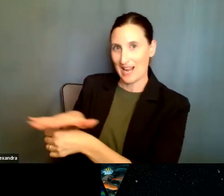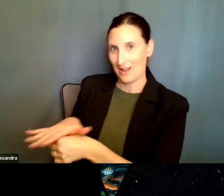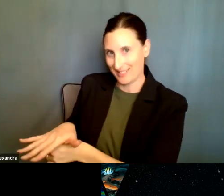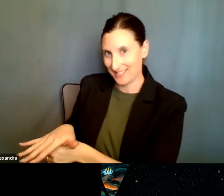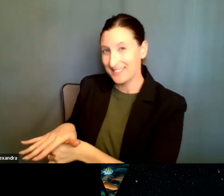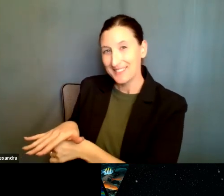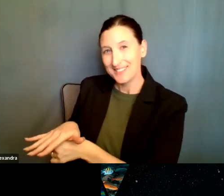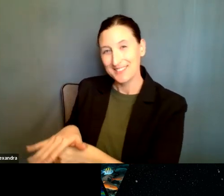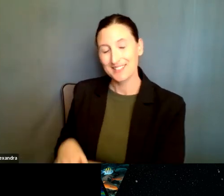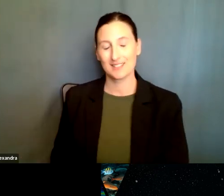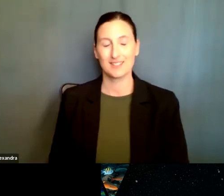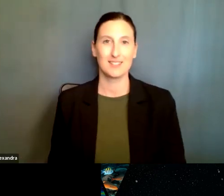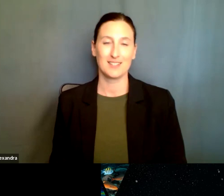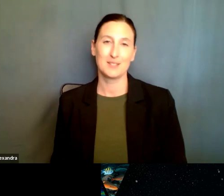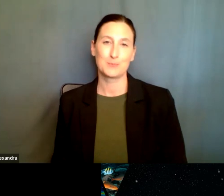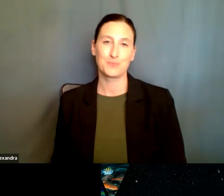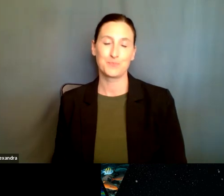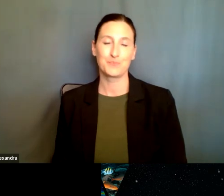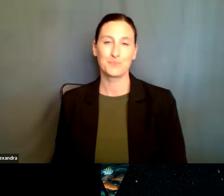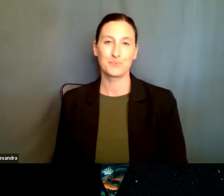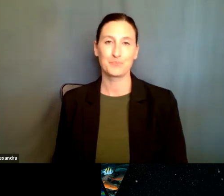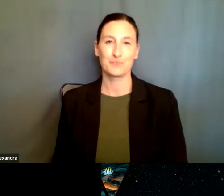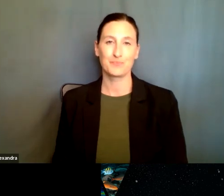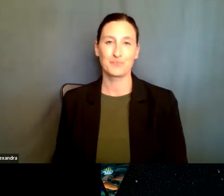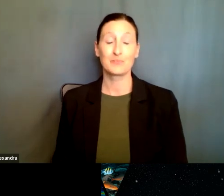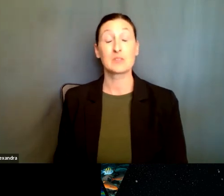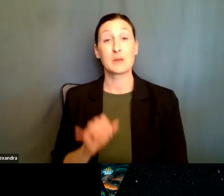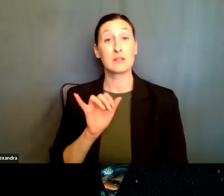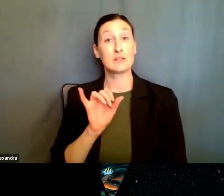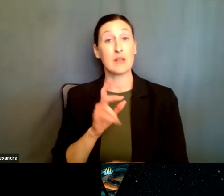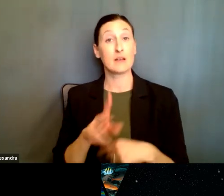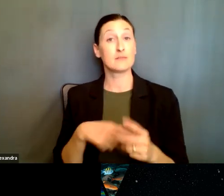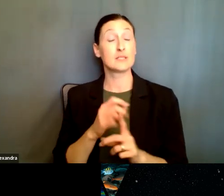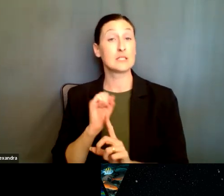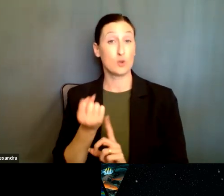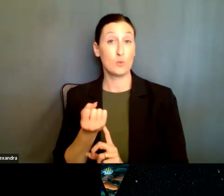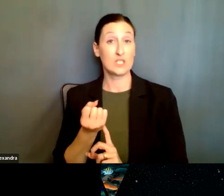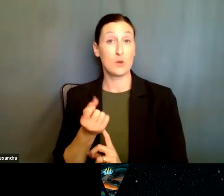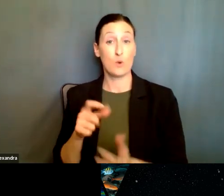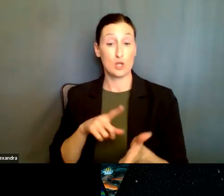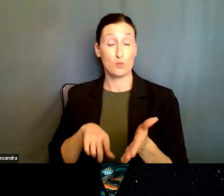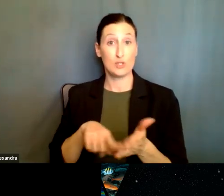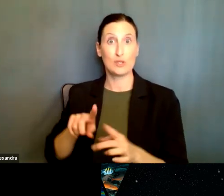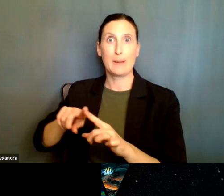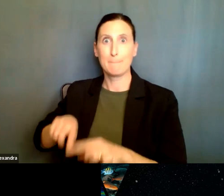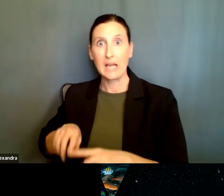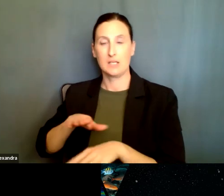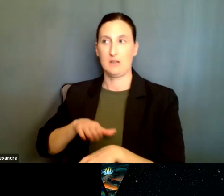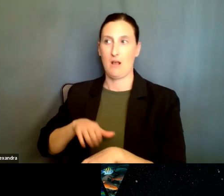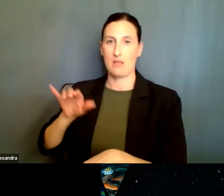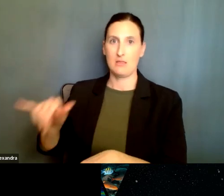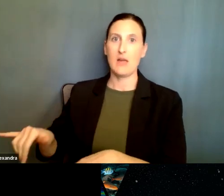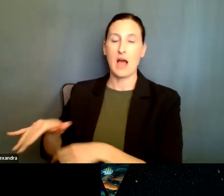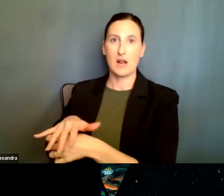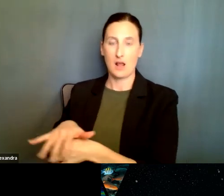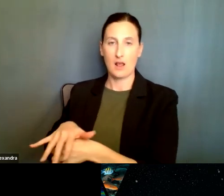um, the world, right? So in those situations in which the research that is envisaged, um, requires that